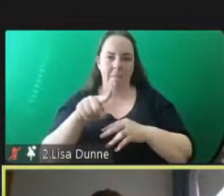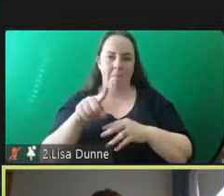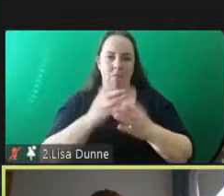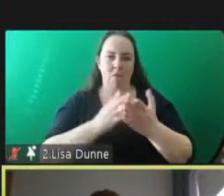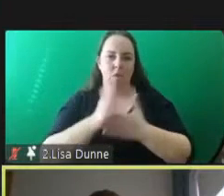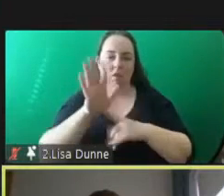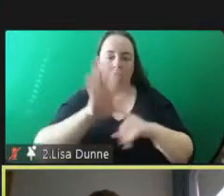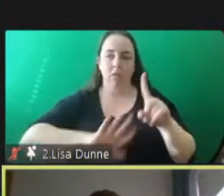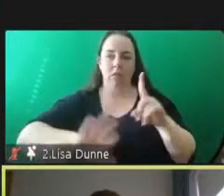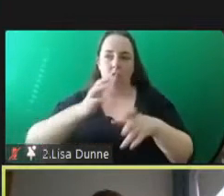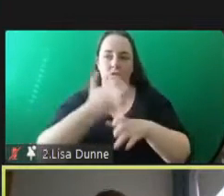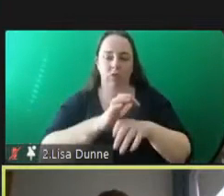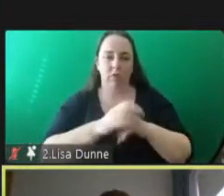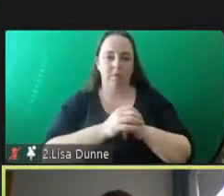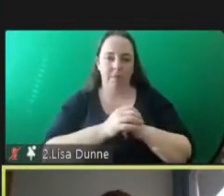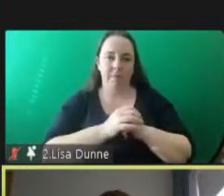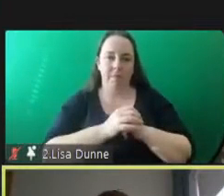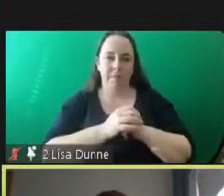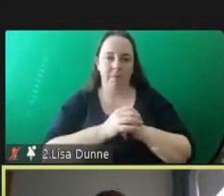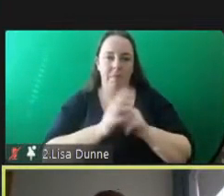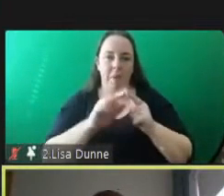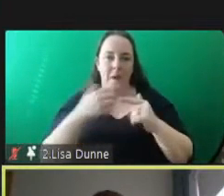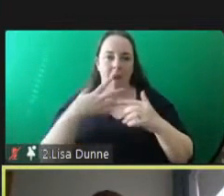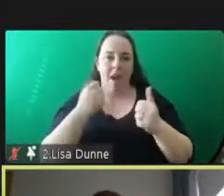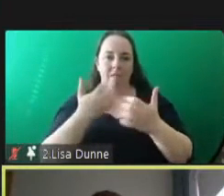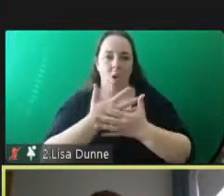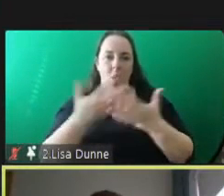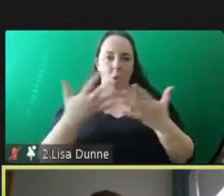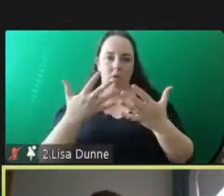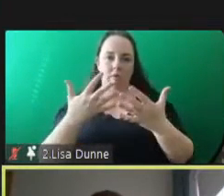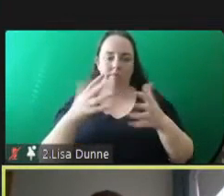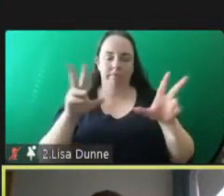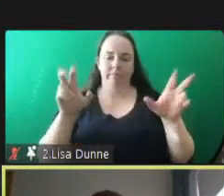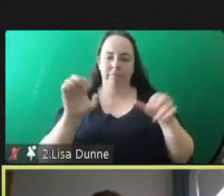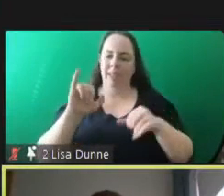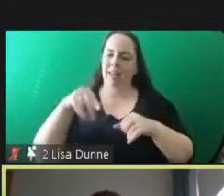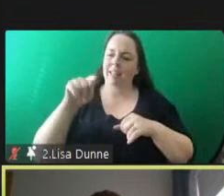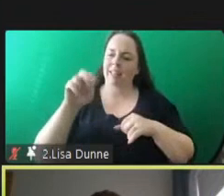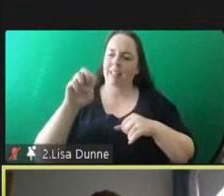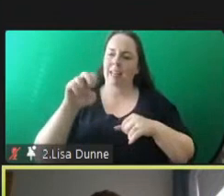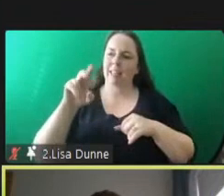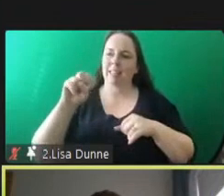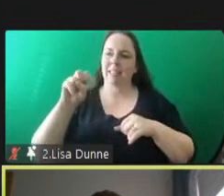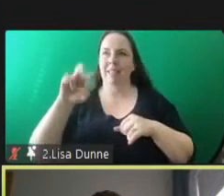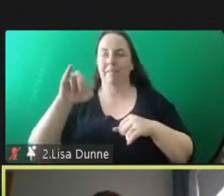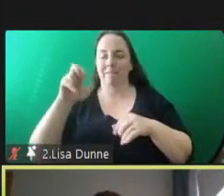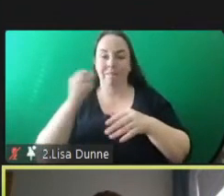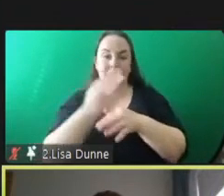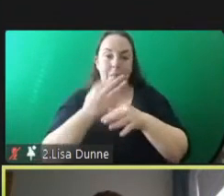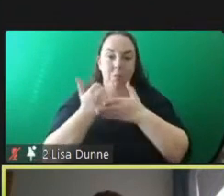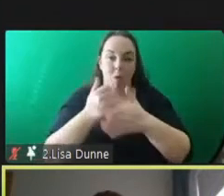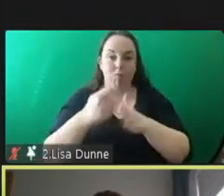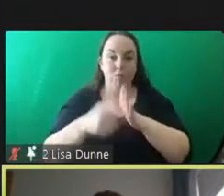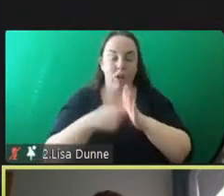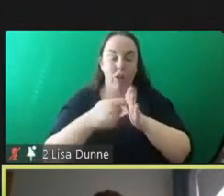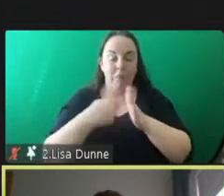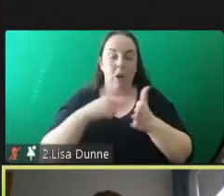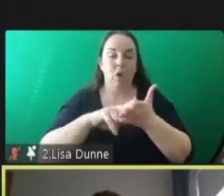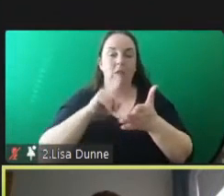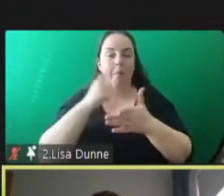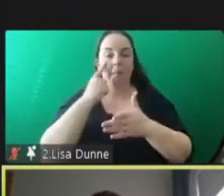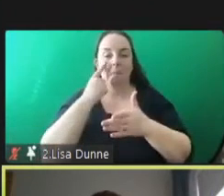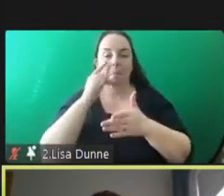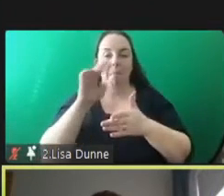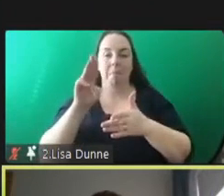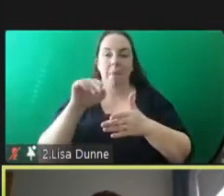the country um we also have a range of intensive family support projects um above that we operate a pilot project